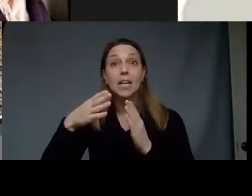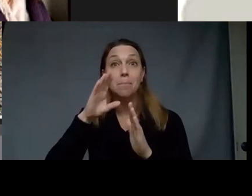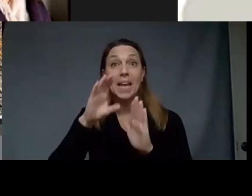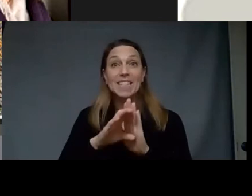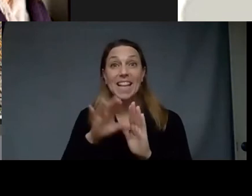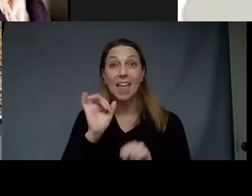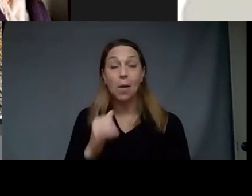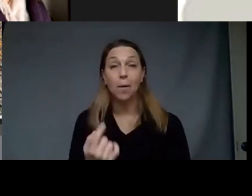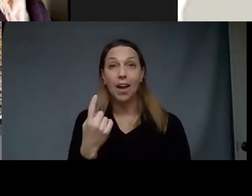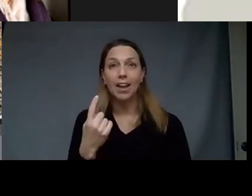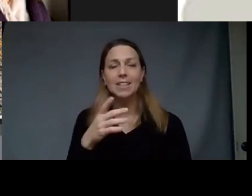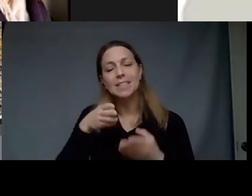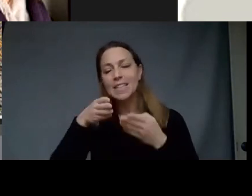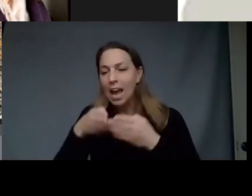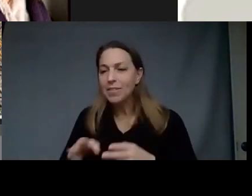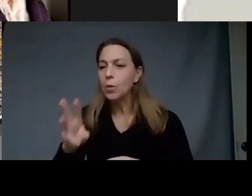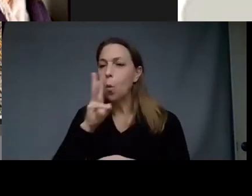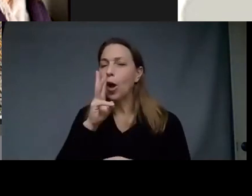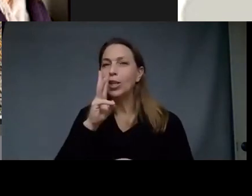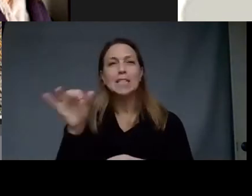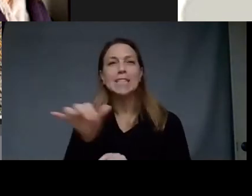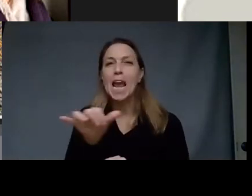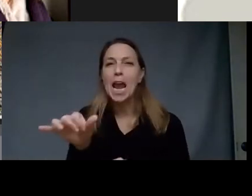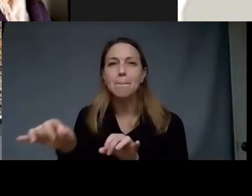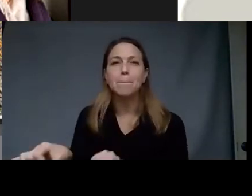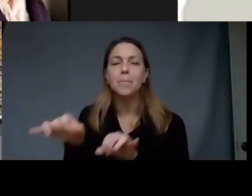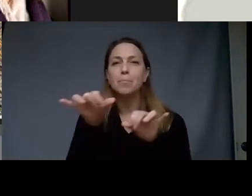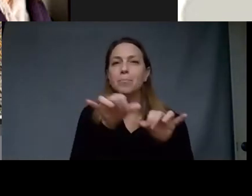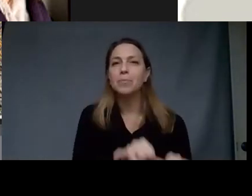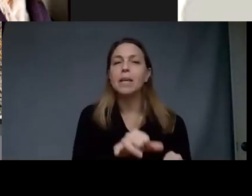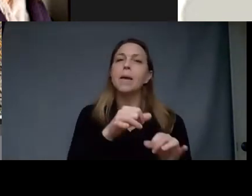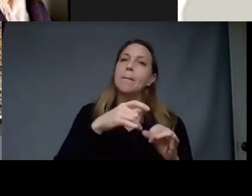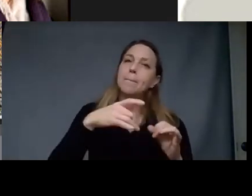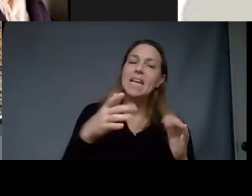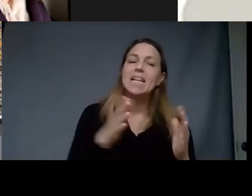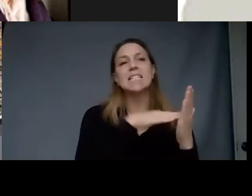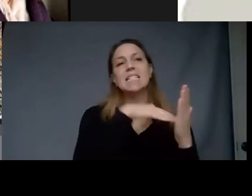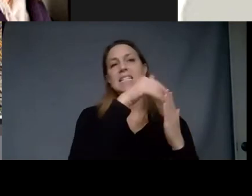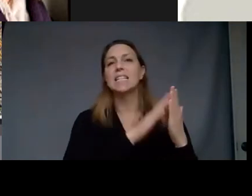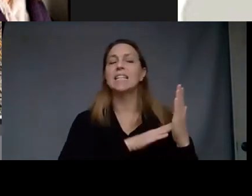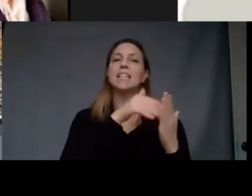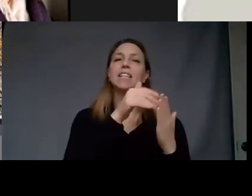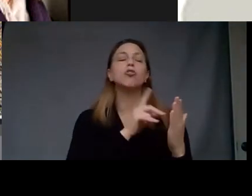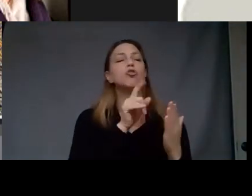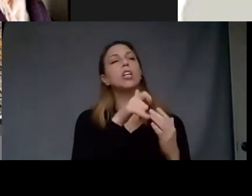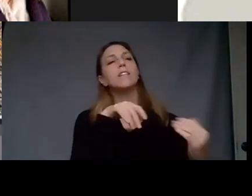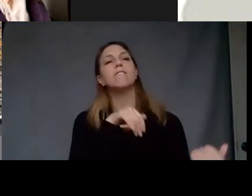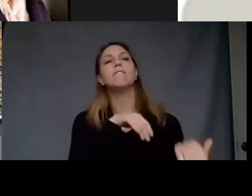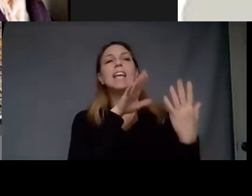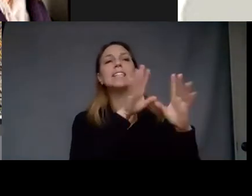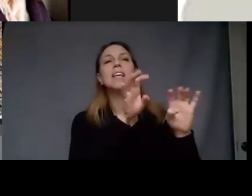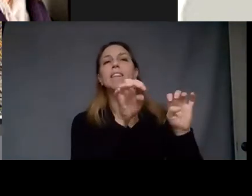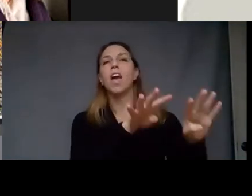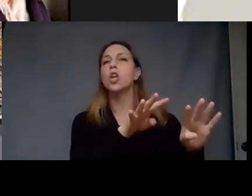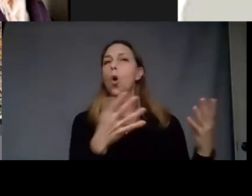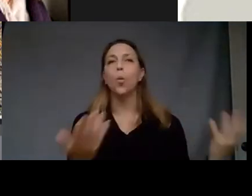doing a painting is it's practice of facing the unknown you